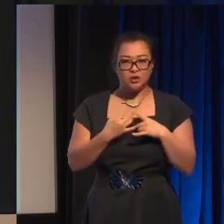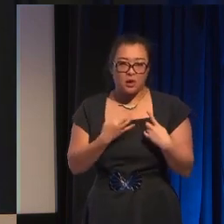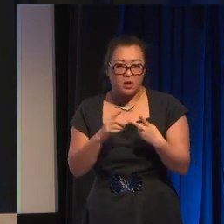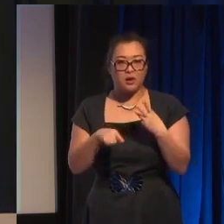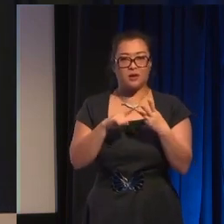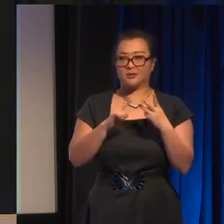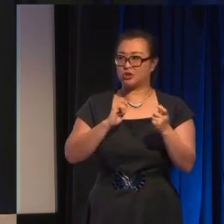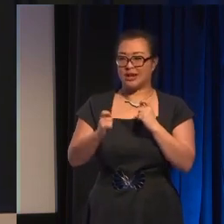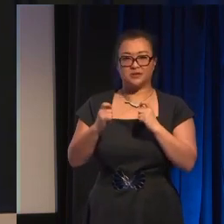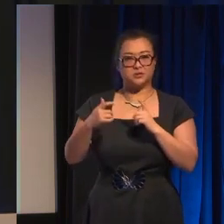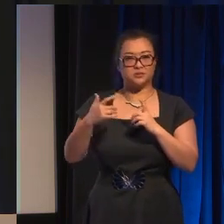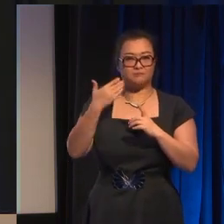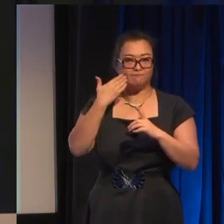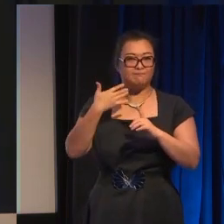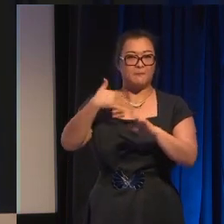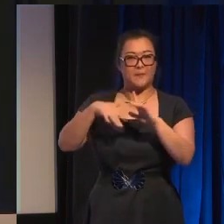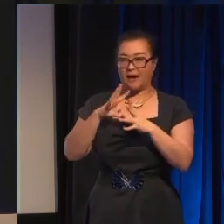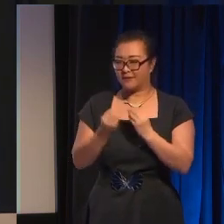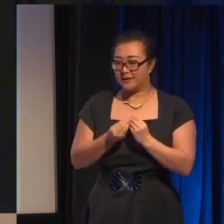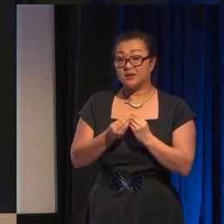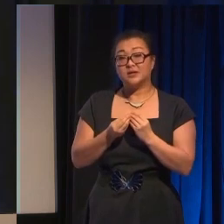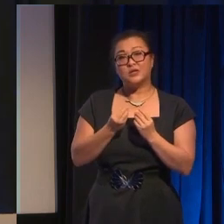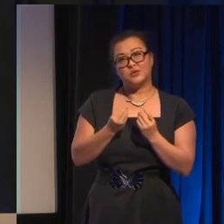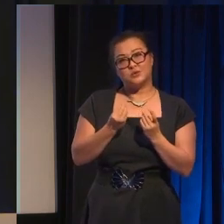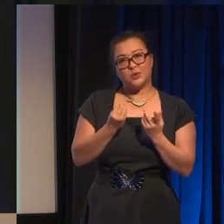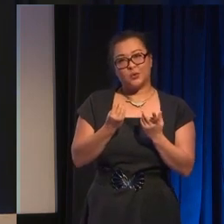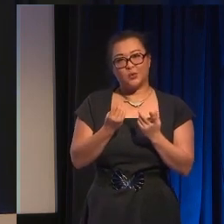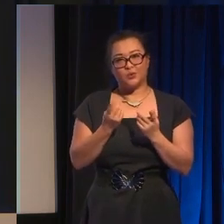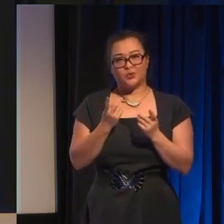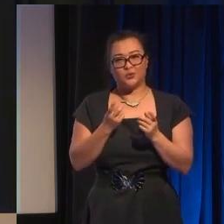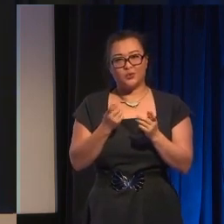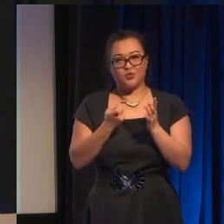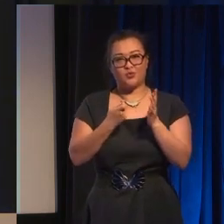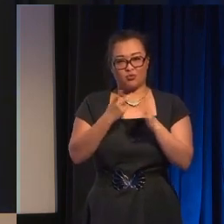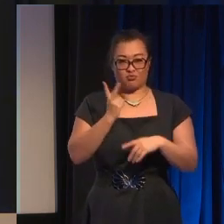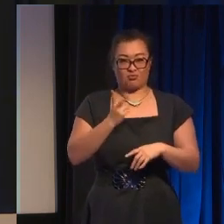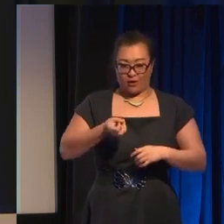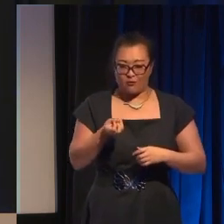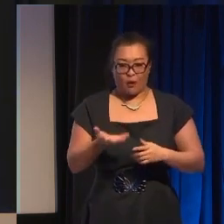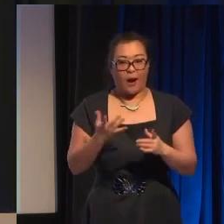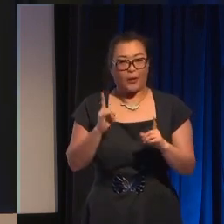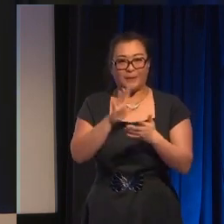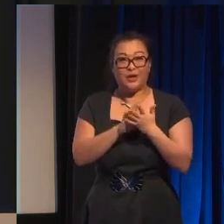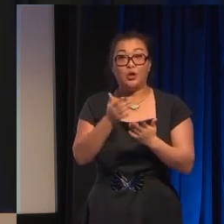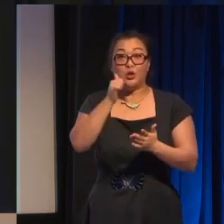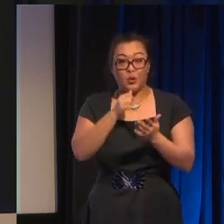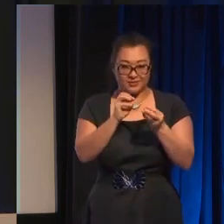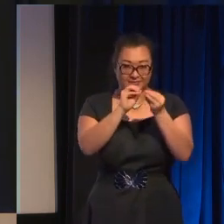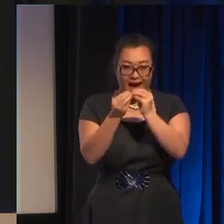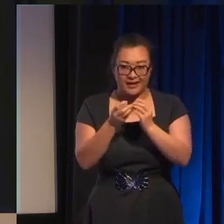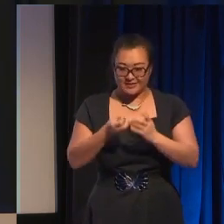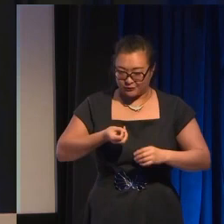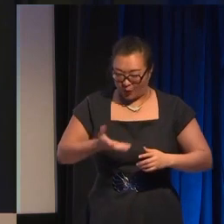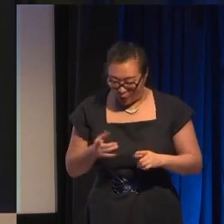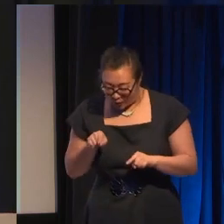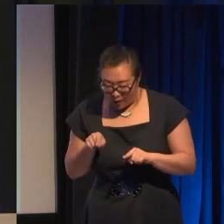and I mean re-rolling metaphorically by the way I'm not advocating literally rolling the die on diversity I think we can be a little